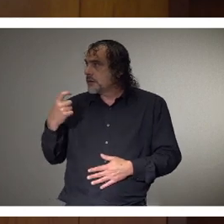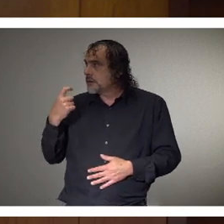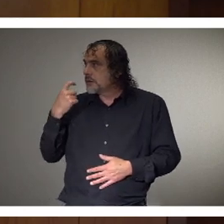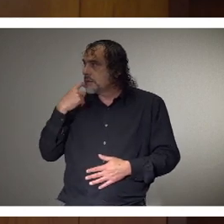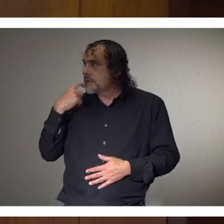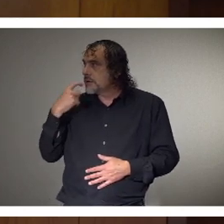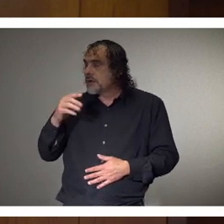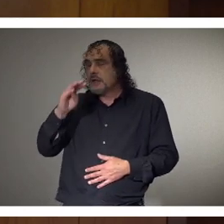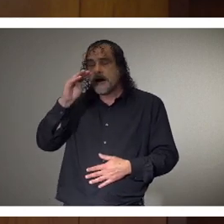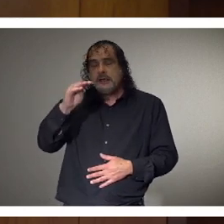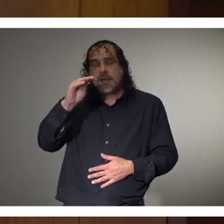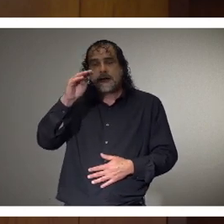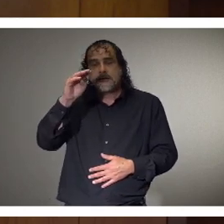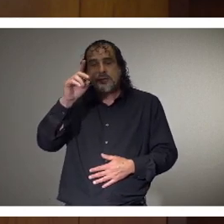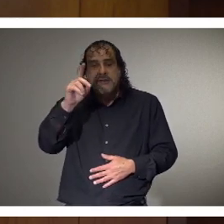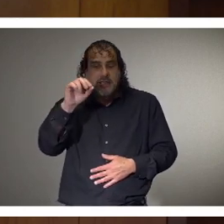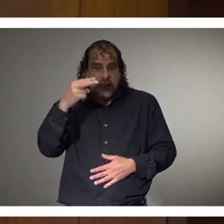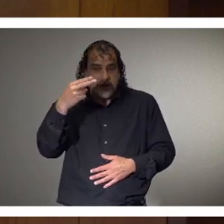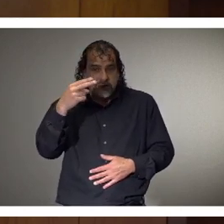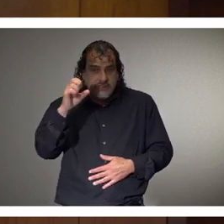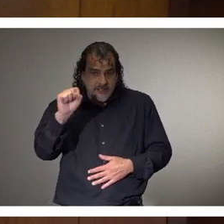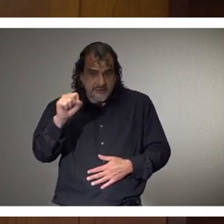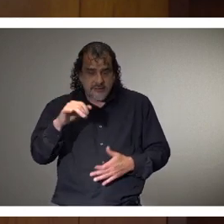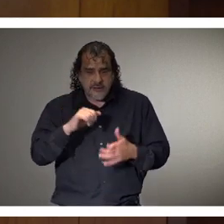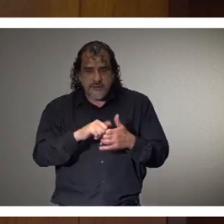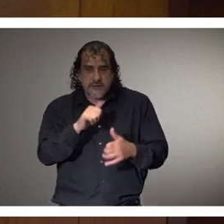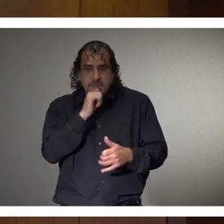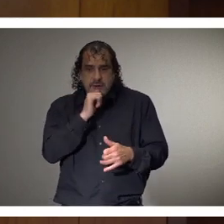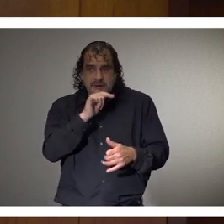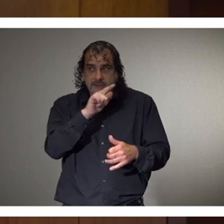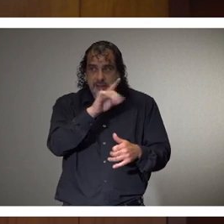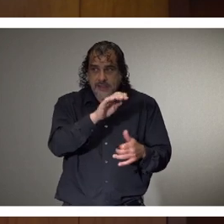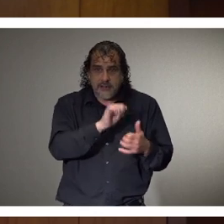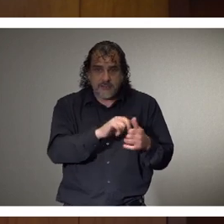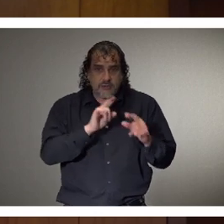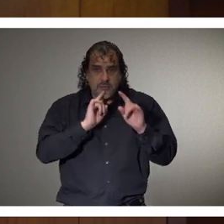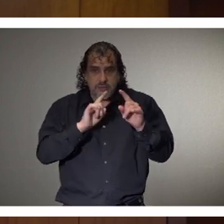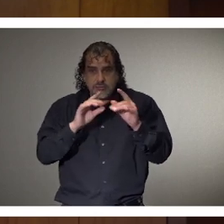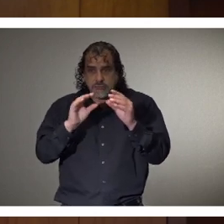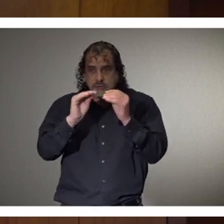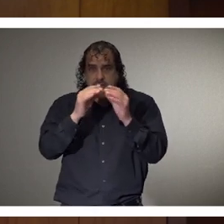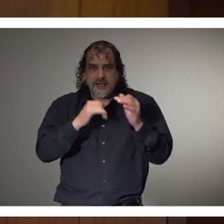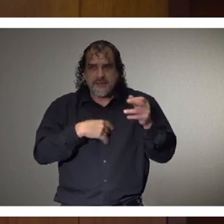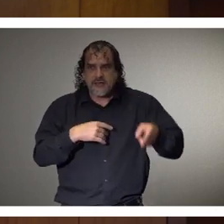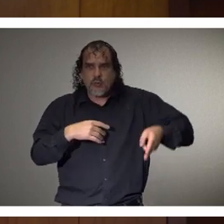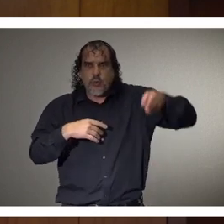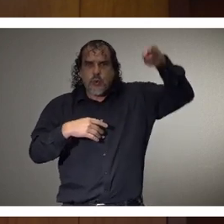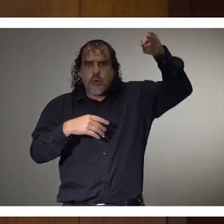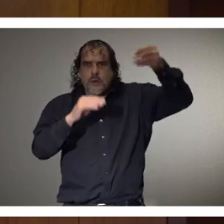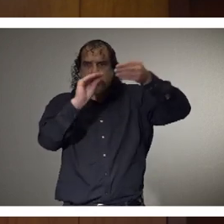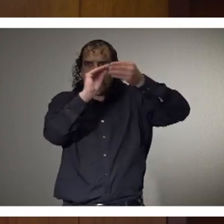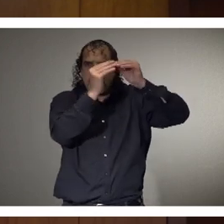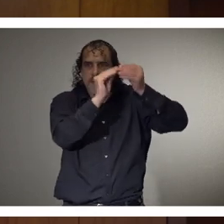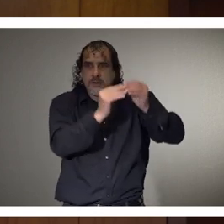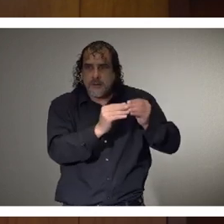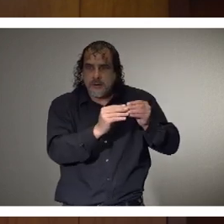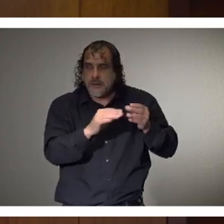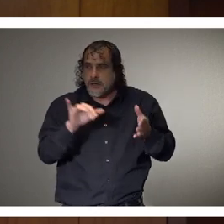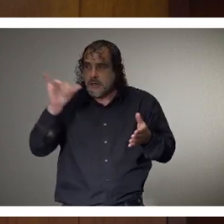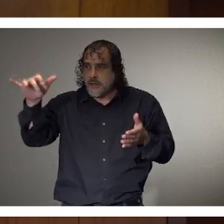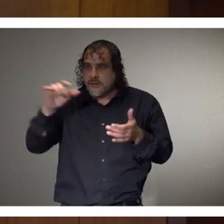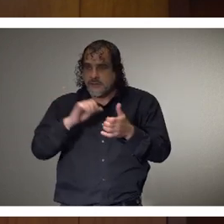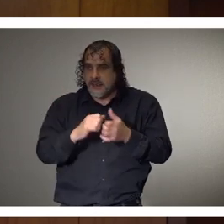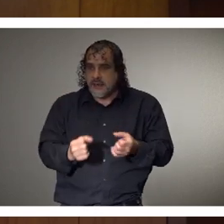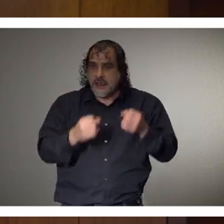uh, MSDA started reporting, uh, you know, private lab testing that's being done. And that seems to be the higher proportion of numbers. Can I ask you, is that the number of